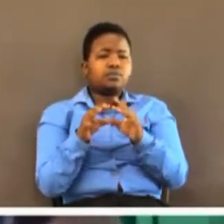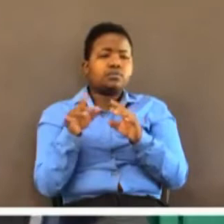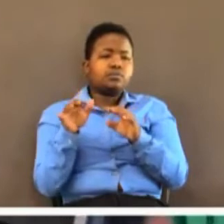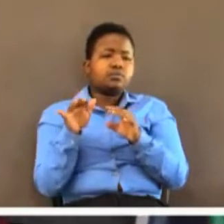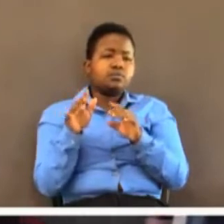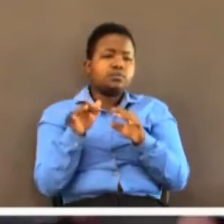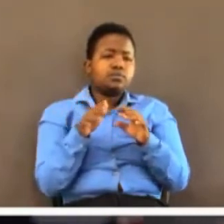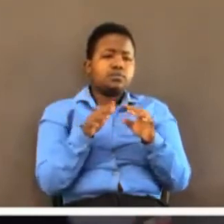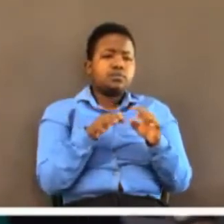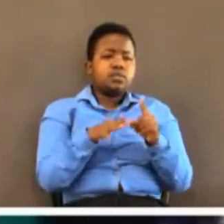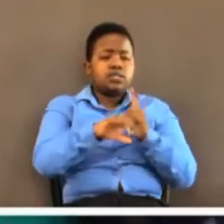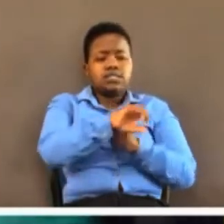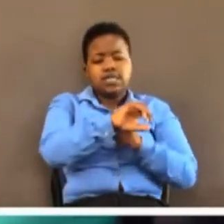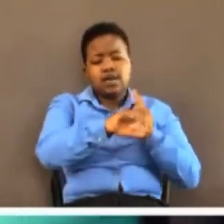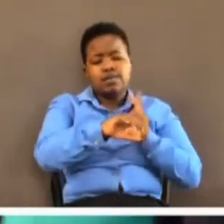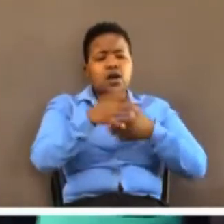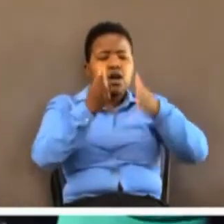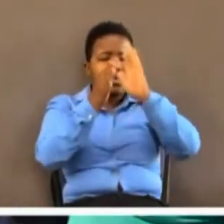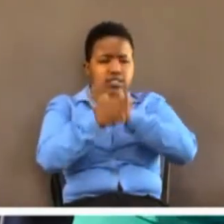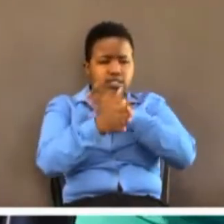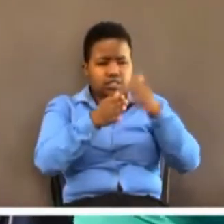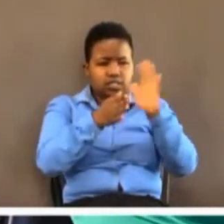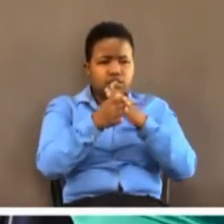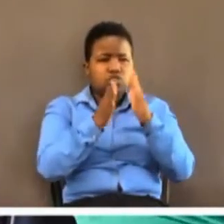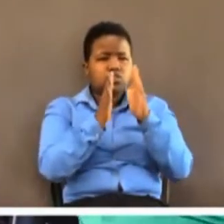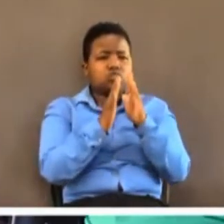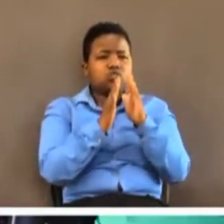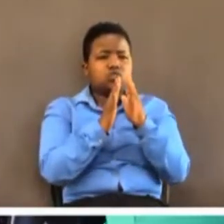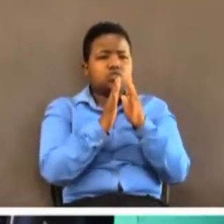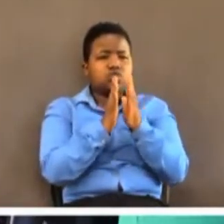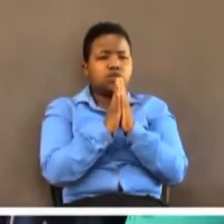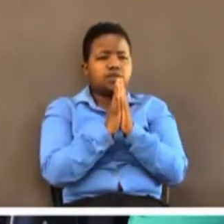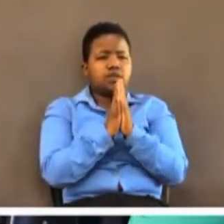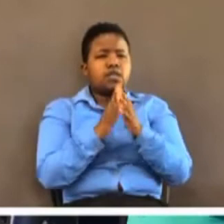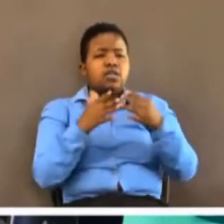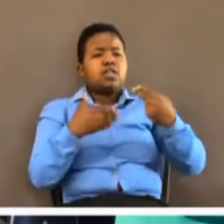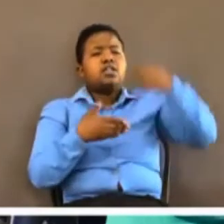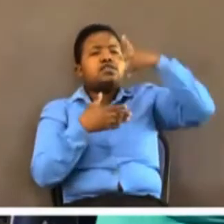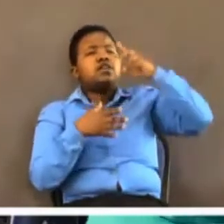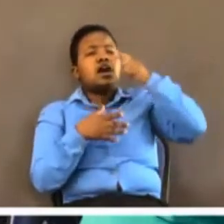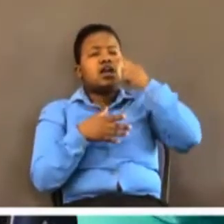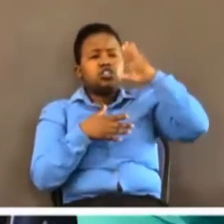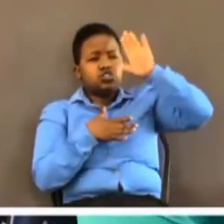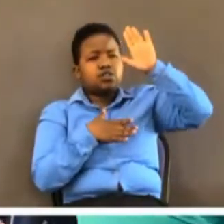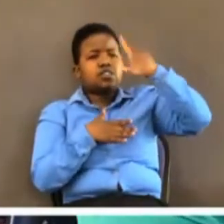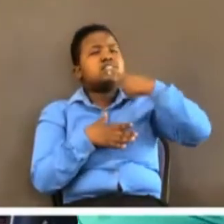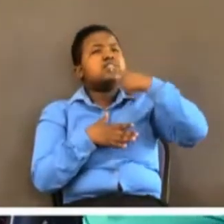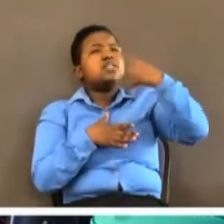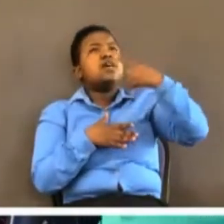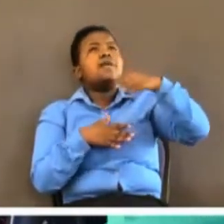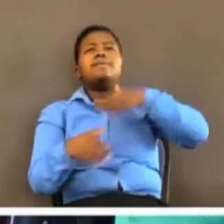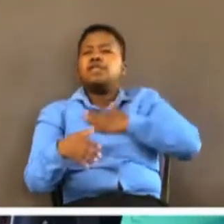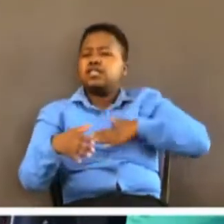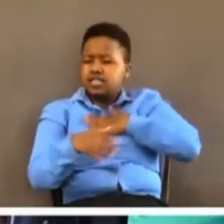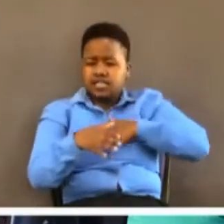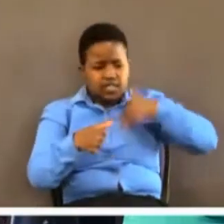As we sing the song, you that are standing, I just want you to lift your hands to God. Tell him, remember me,